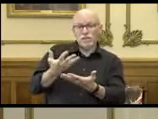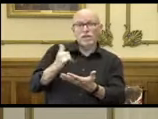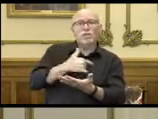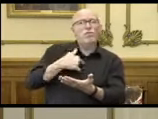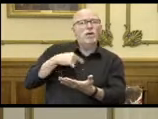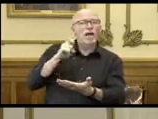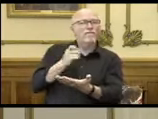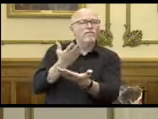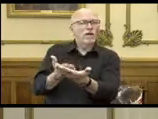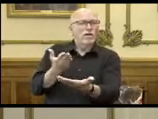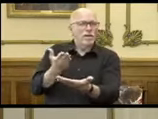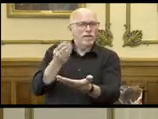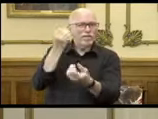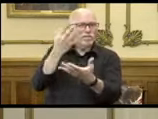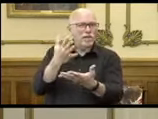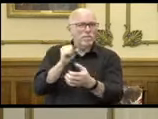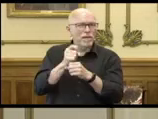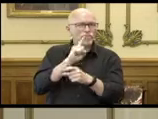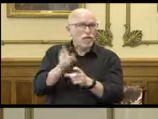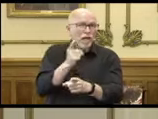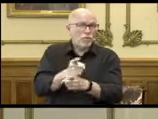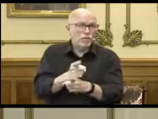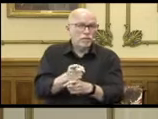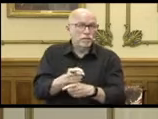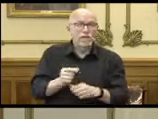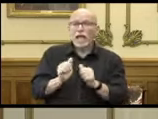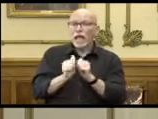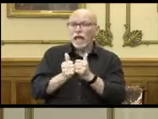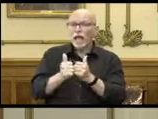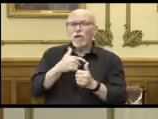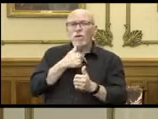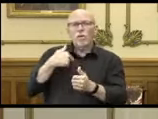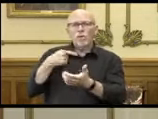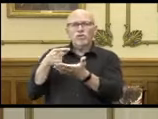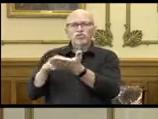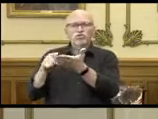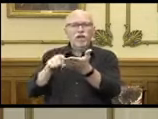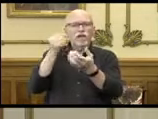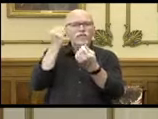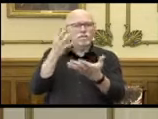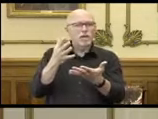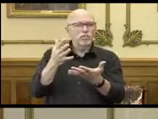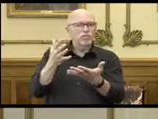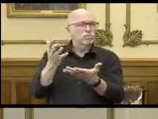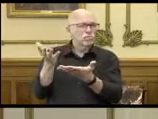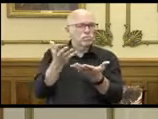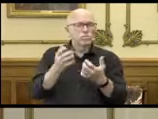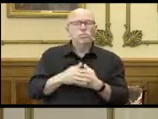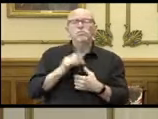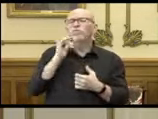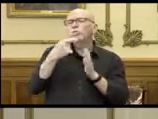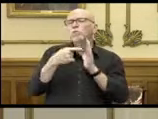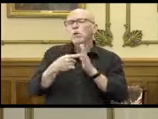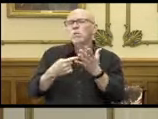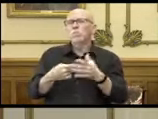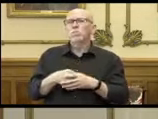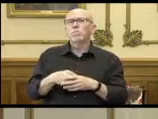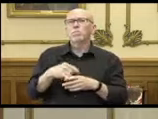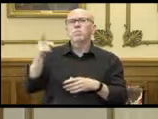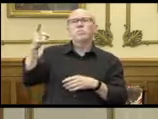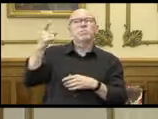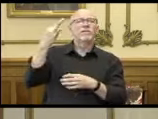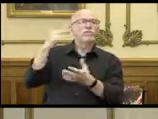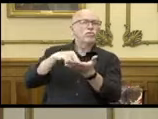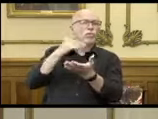verify the data accuracy and we do this by cross-checking the information. For instance if they send